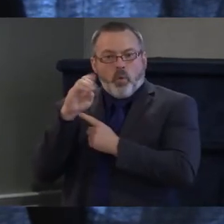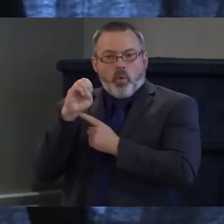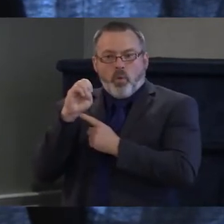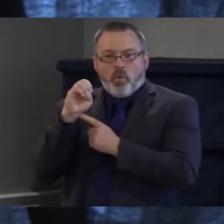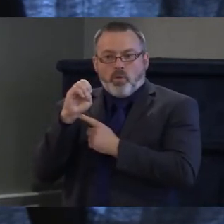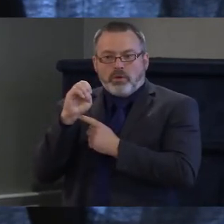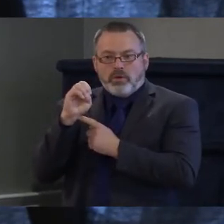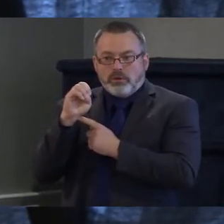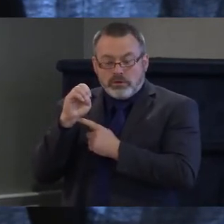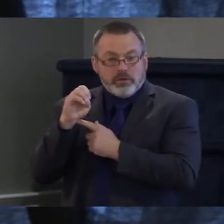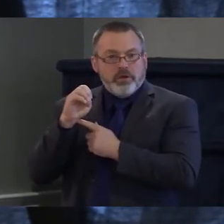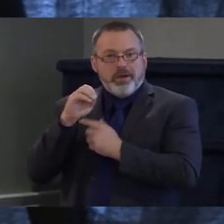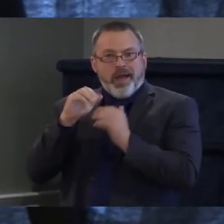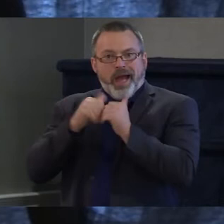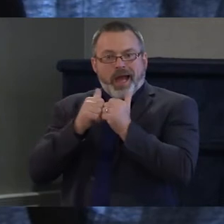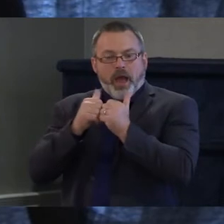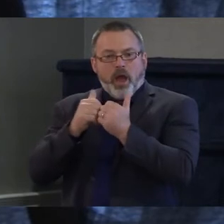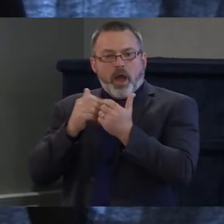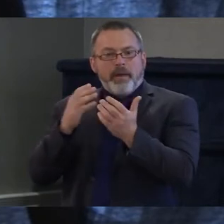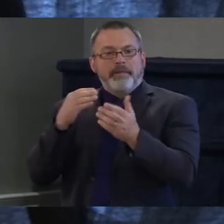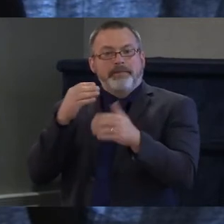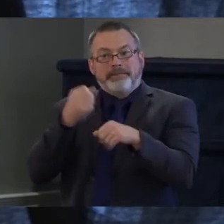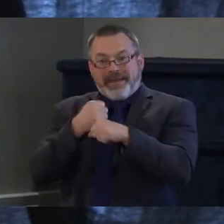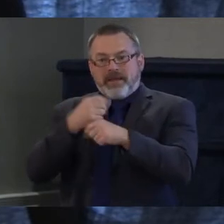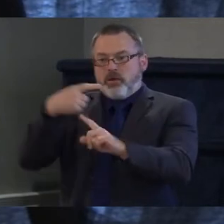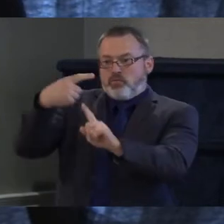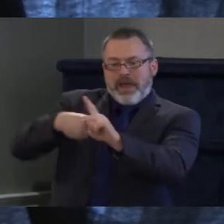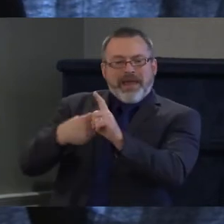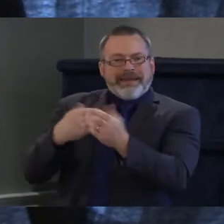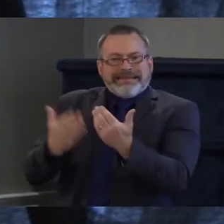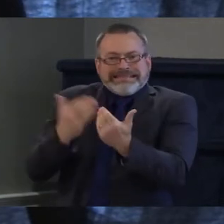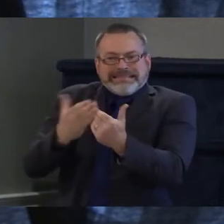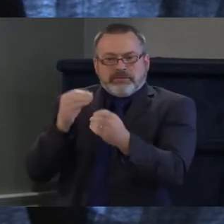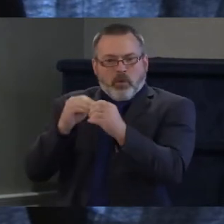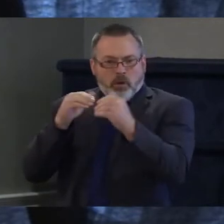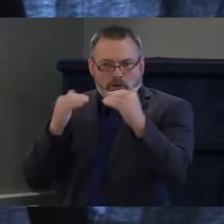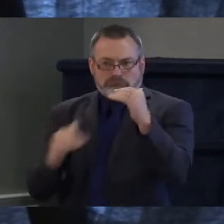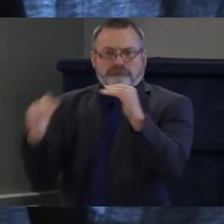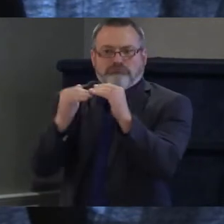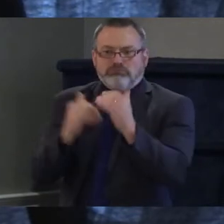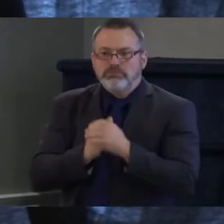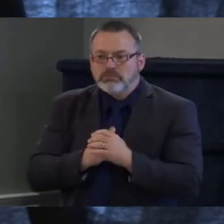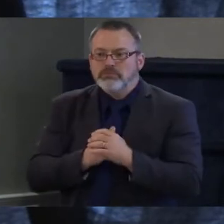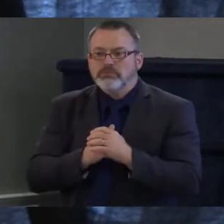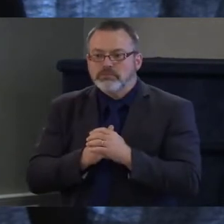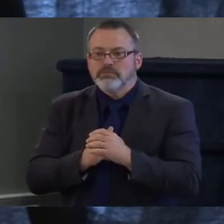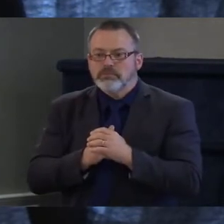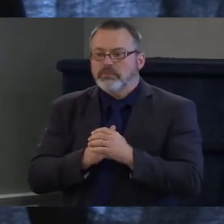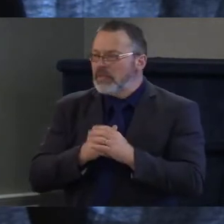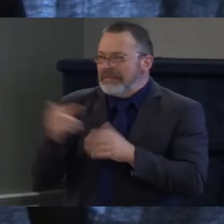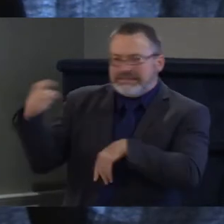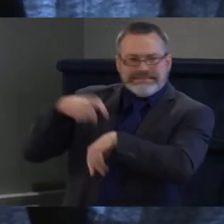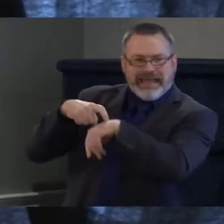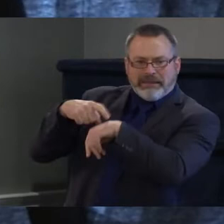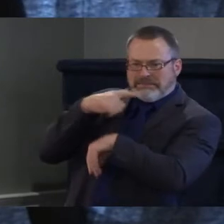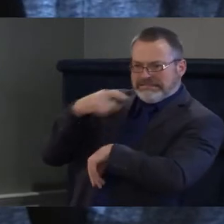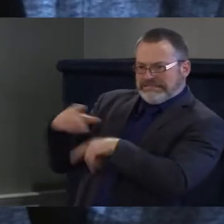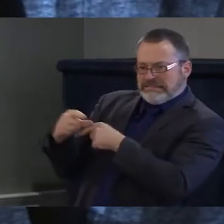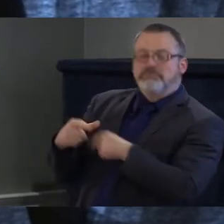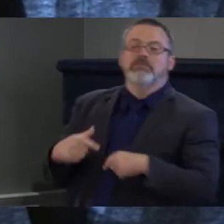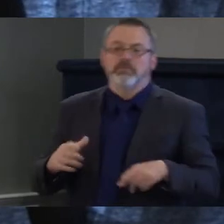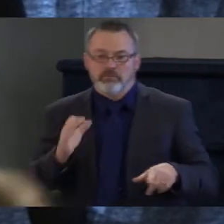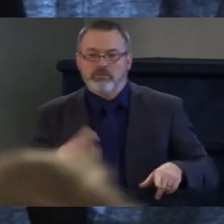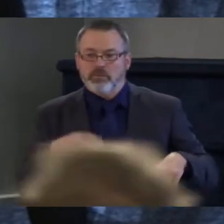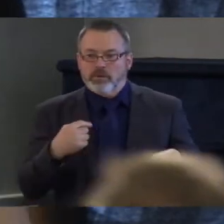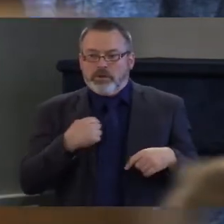are being built. And with 15 seconds, what I want to say is folks in the developmental